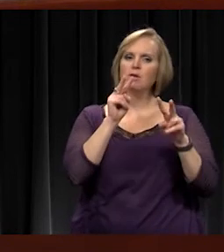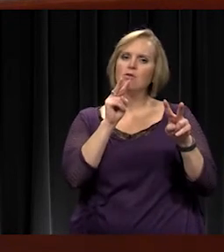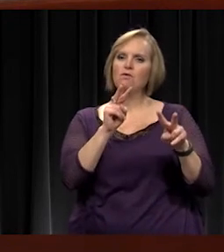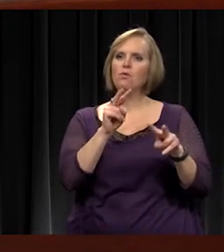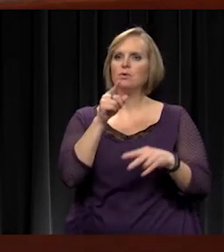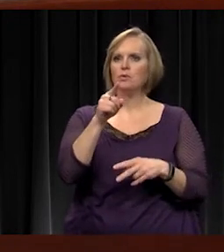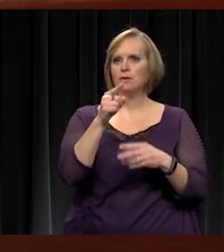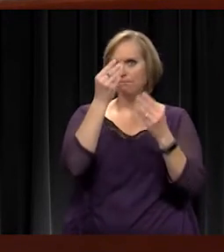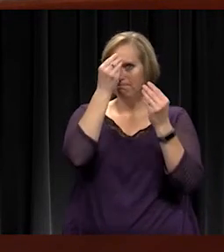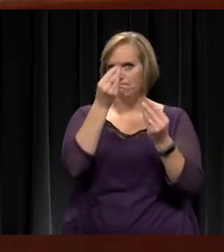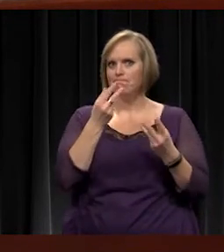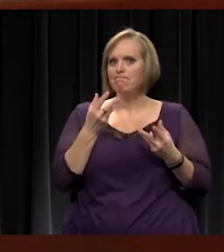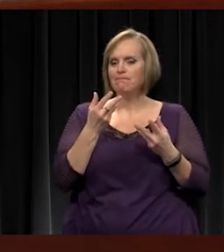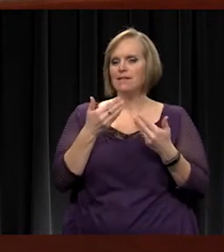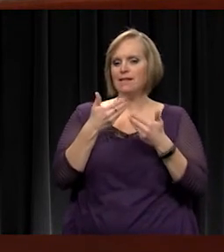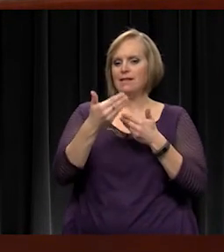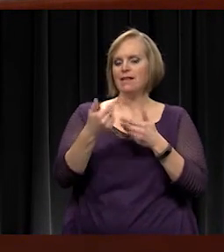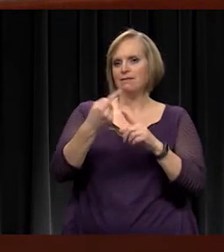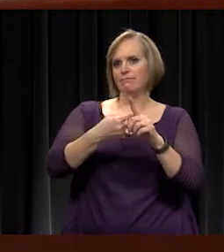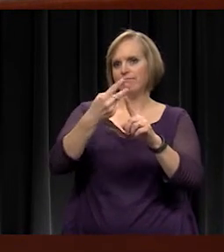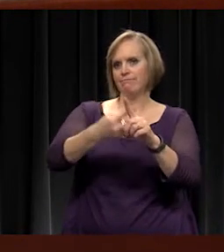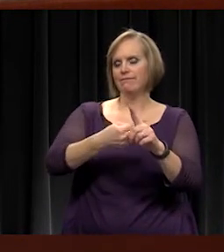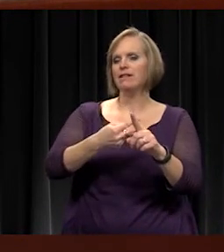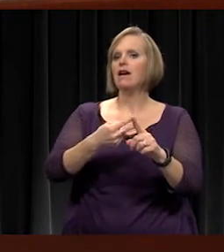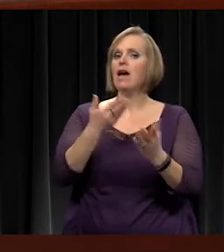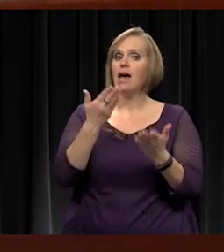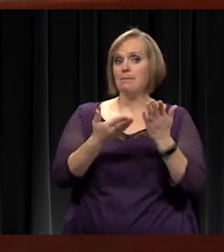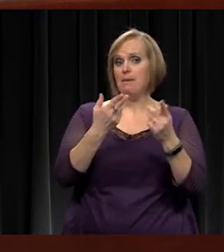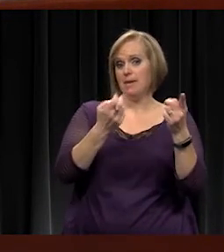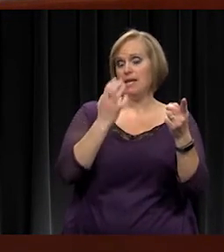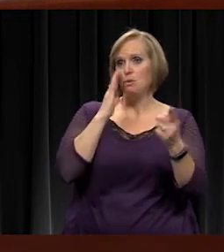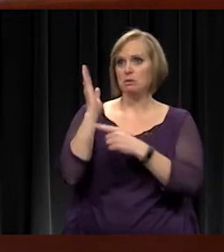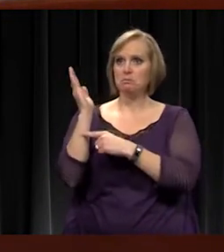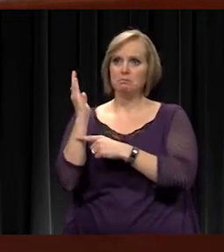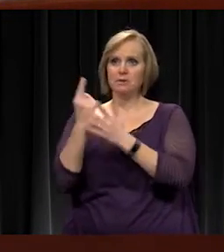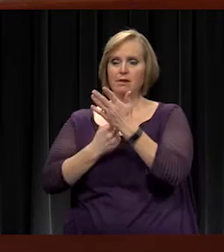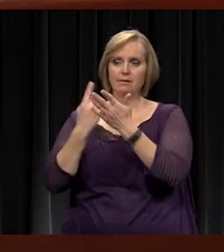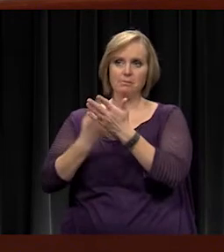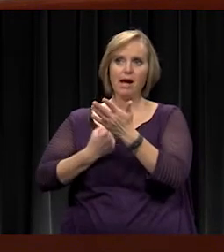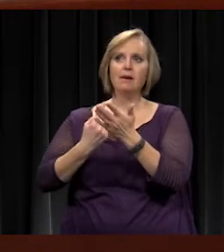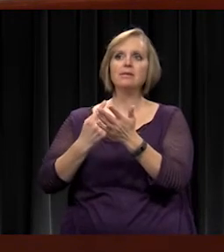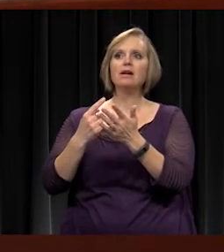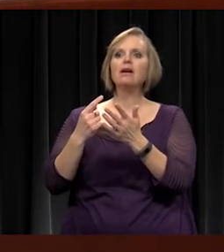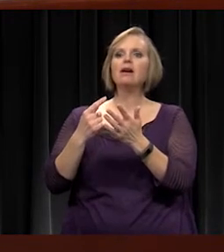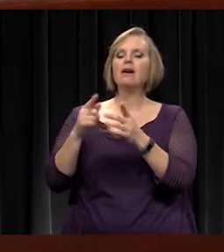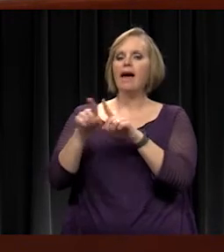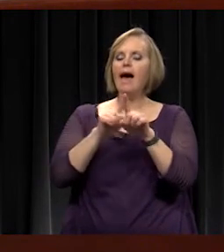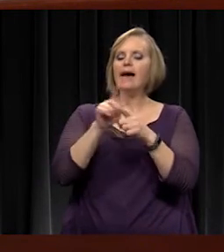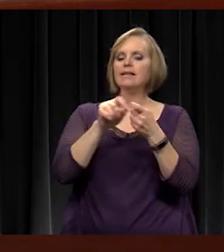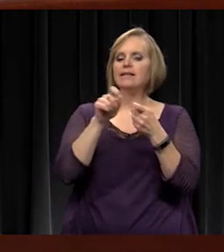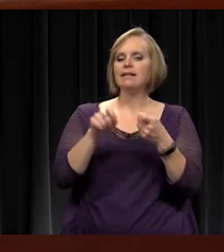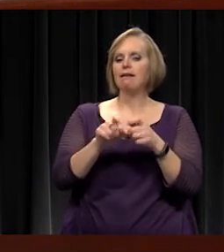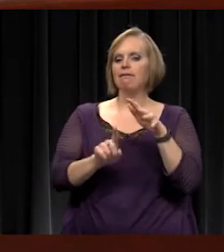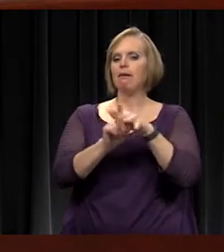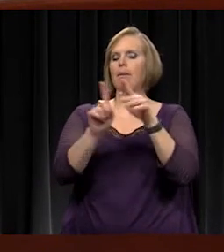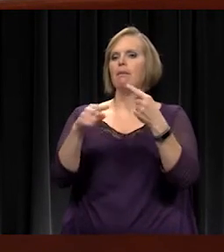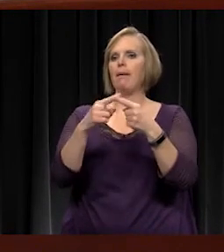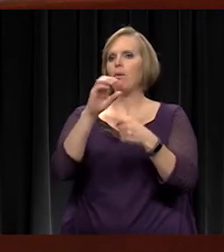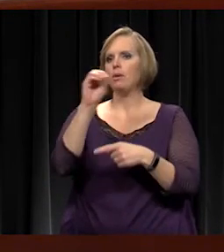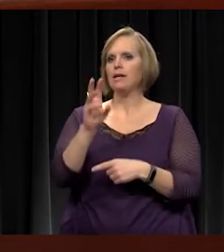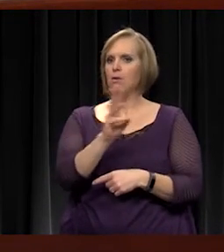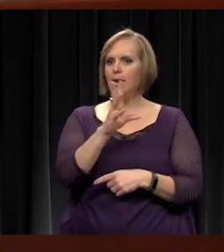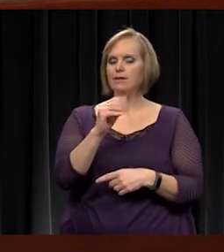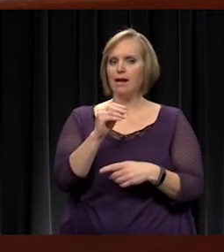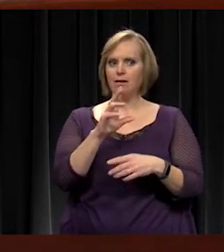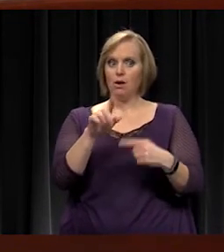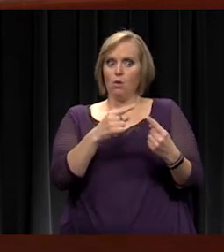coming months and even having him be probably presenting sometimes as details come up about Olathe West and the opening of that